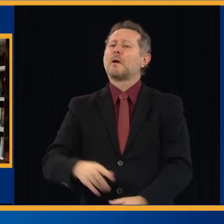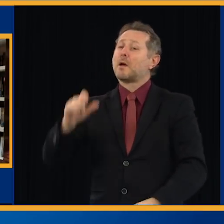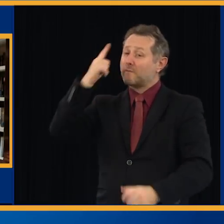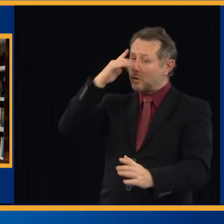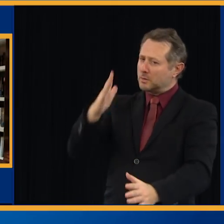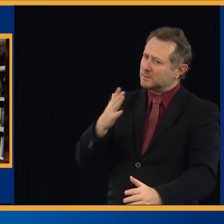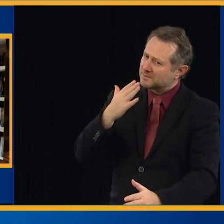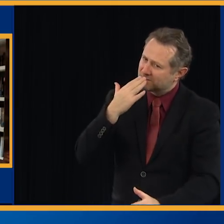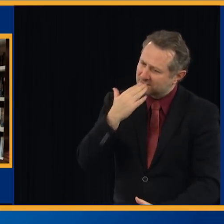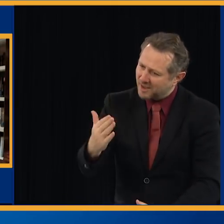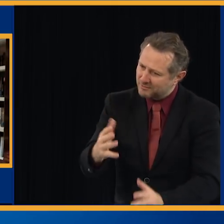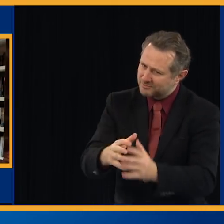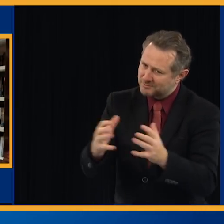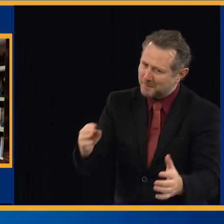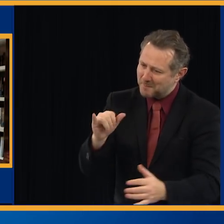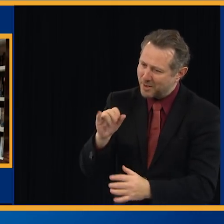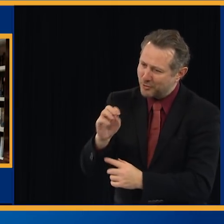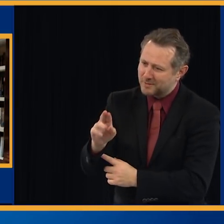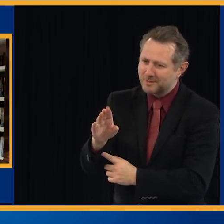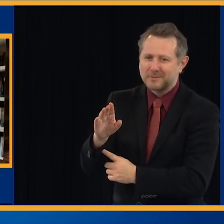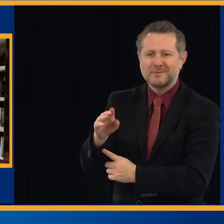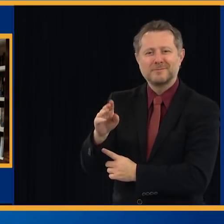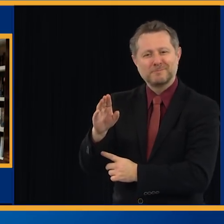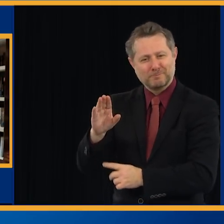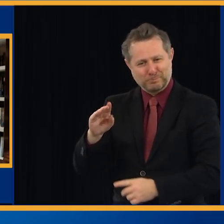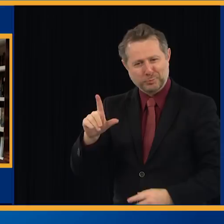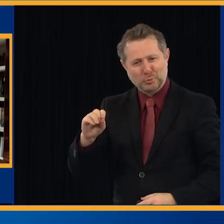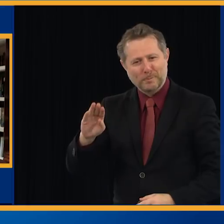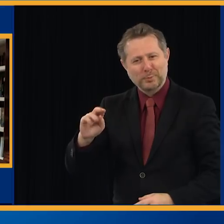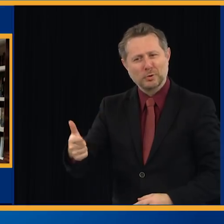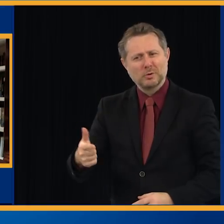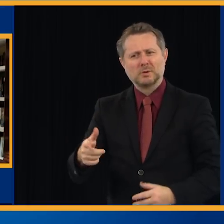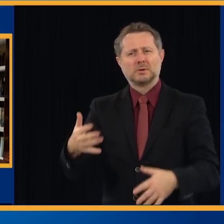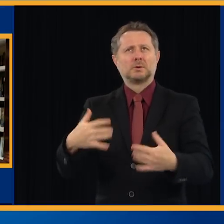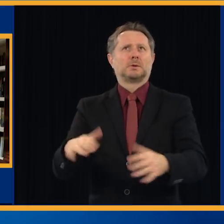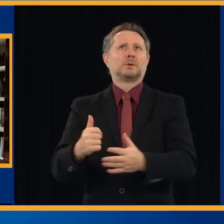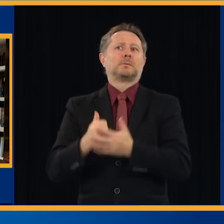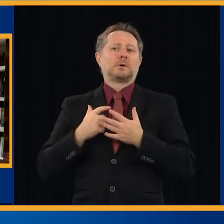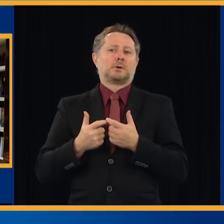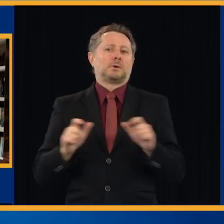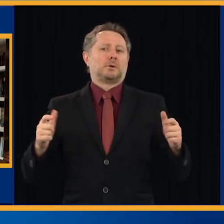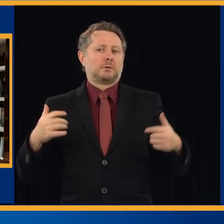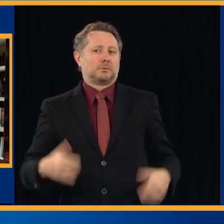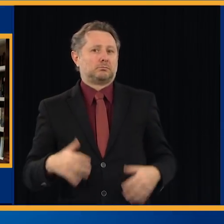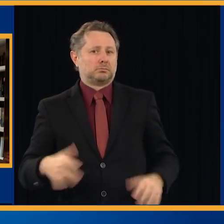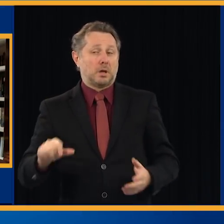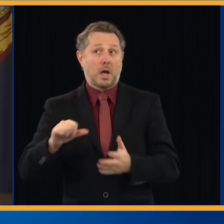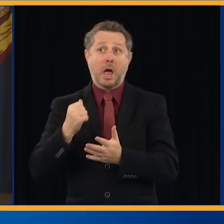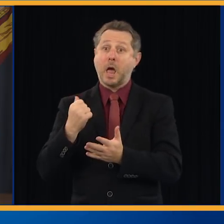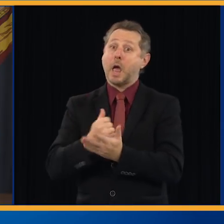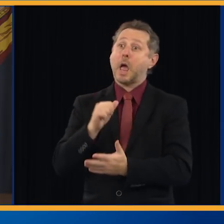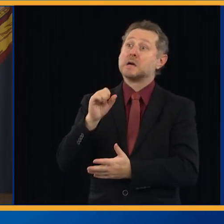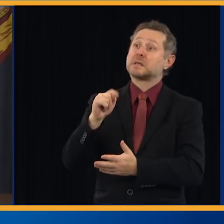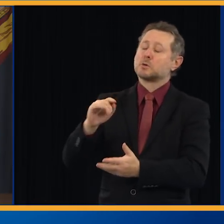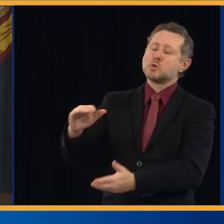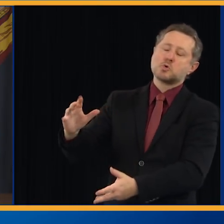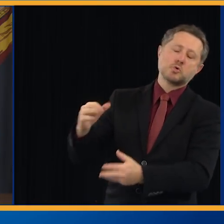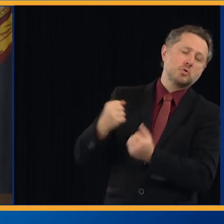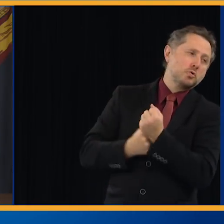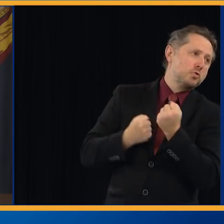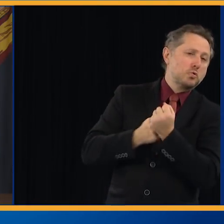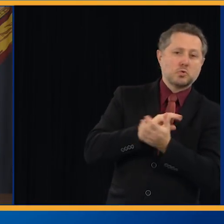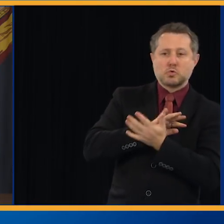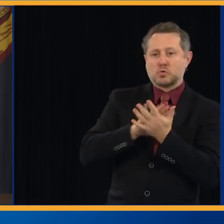Bloomberg. This is such a great asset for the state of New York and all the people in it. This is a